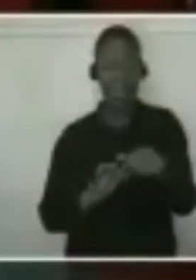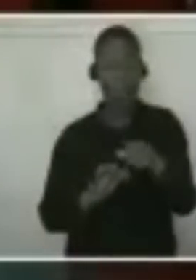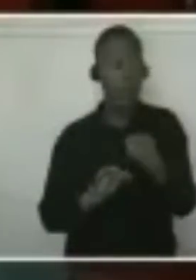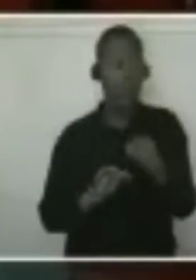Thanks